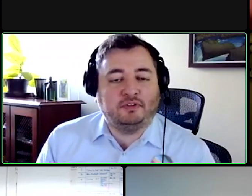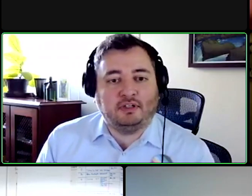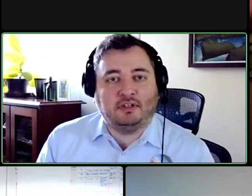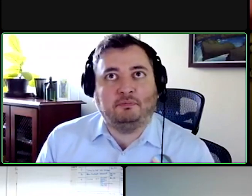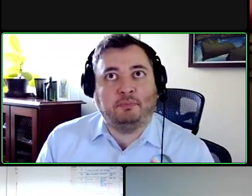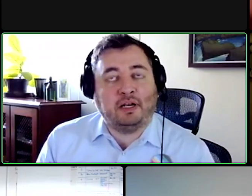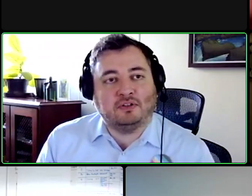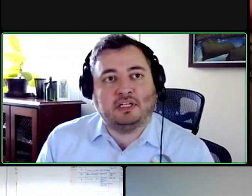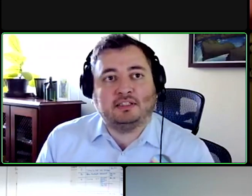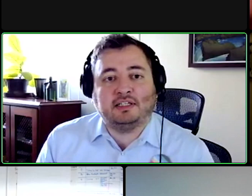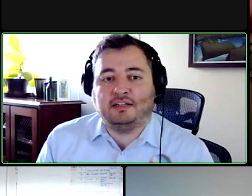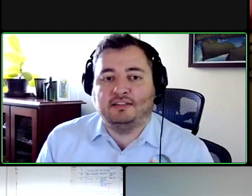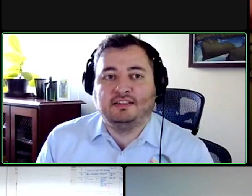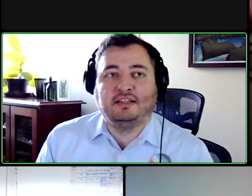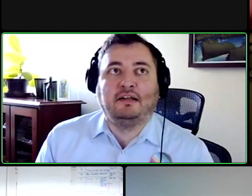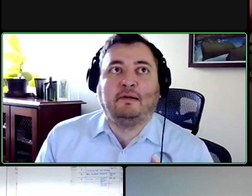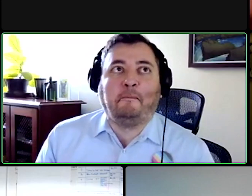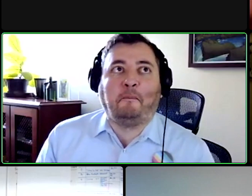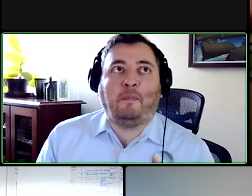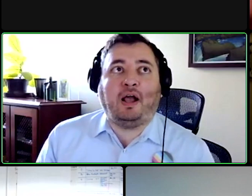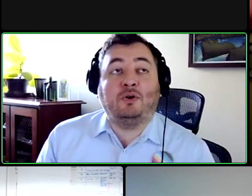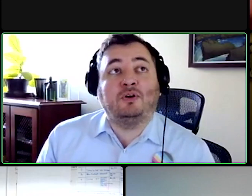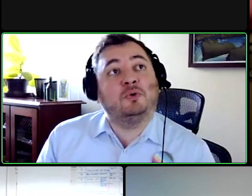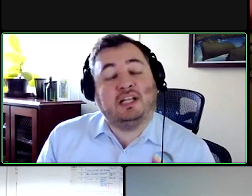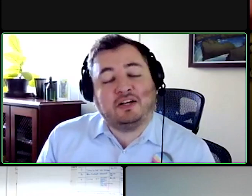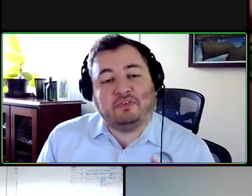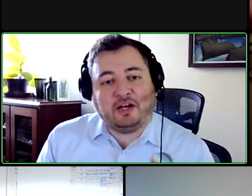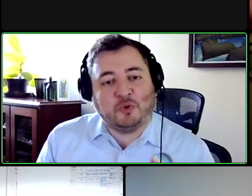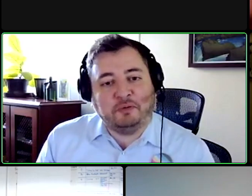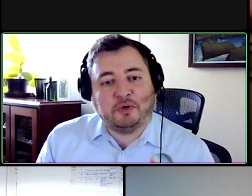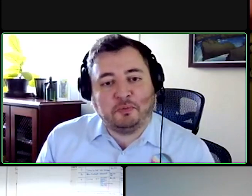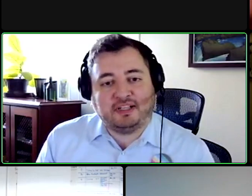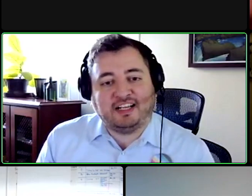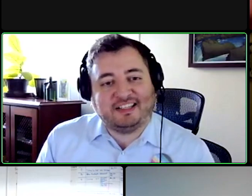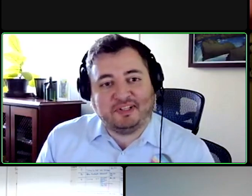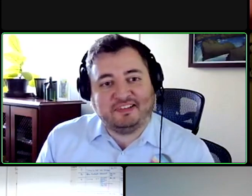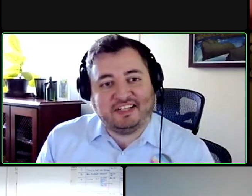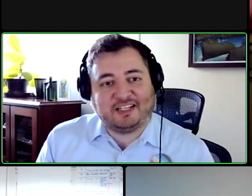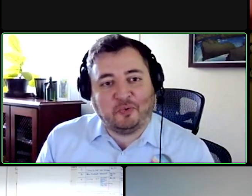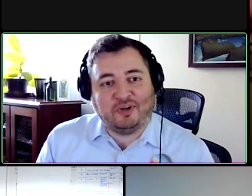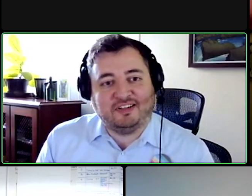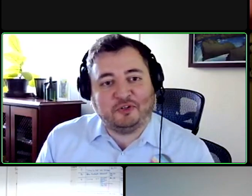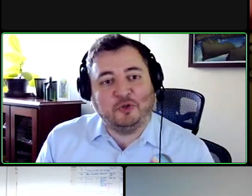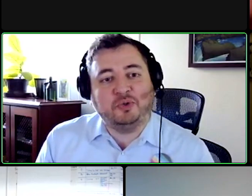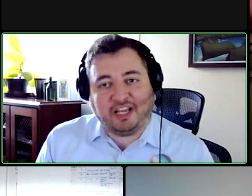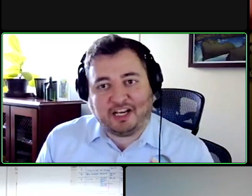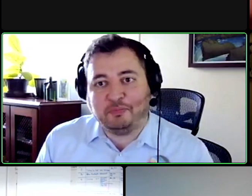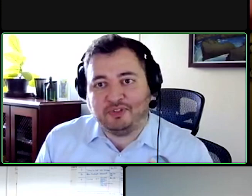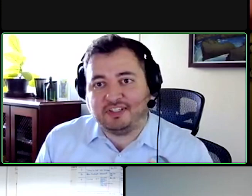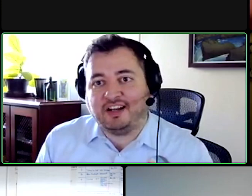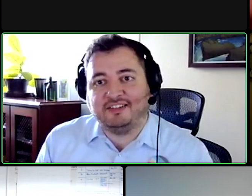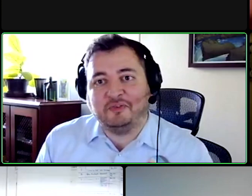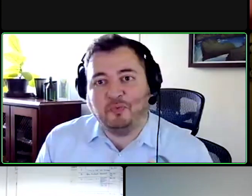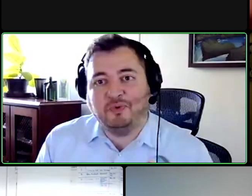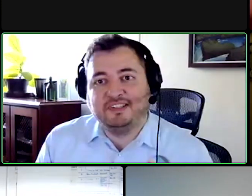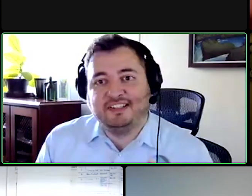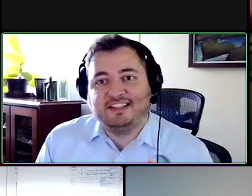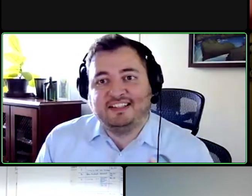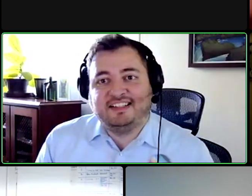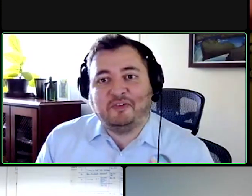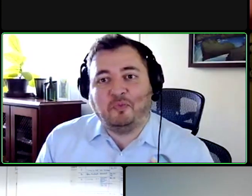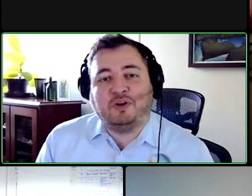improved in the medical setting i don't know exactly how to implement that i think that's where you the experts and